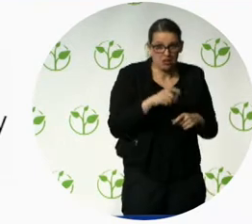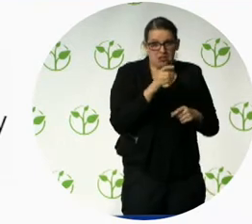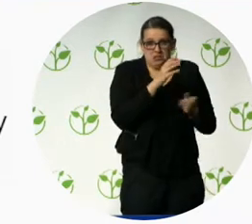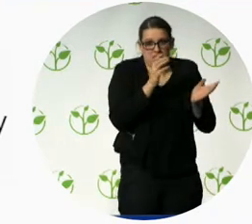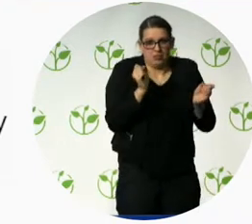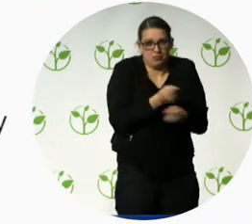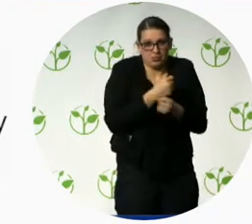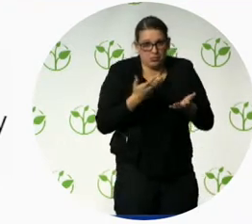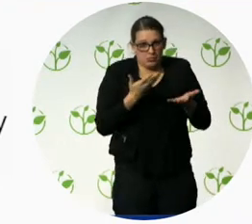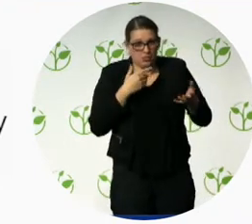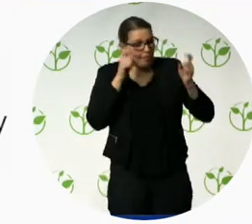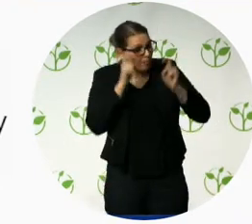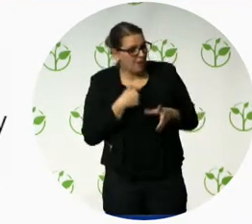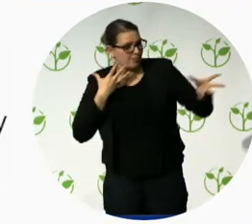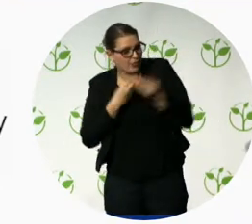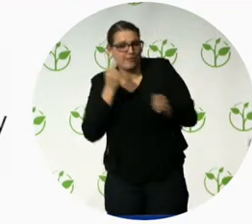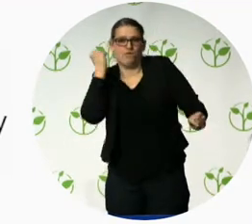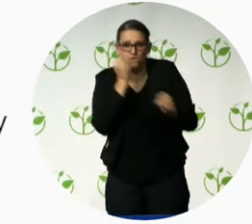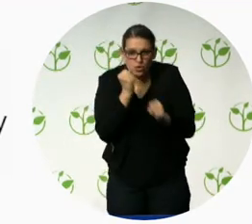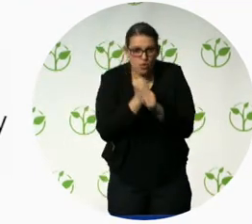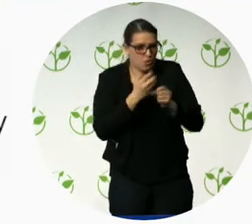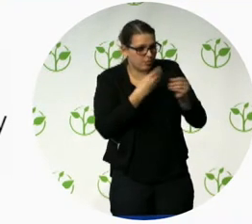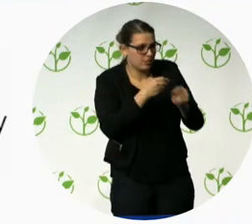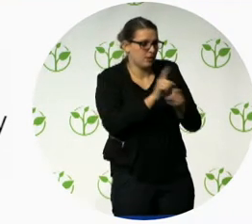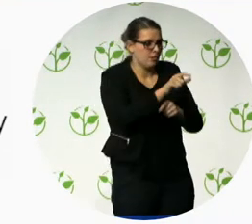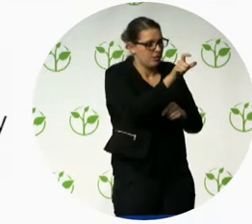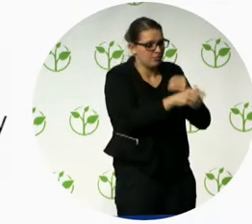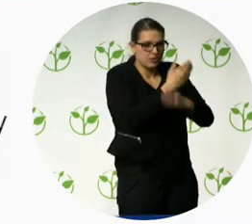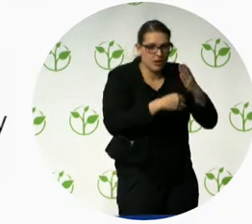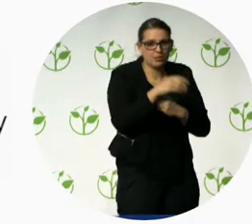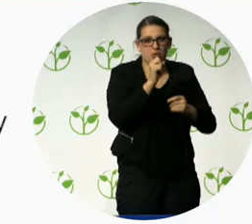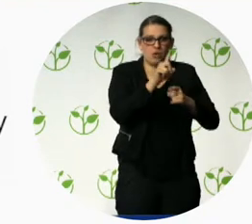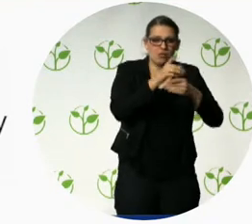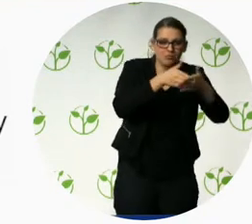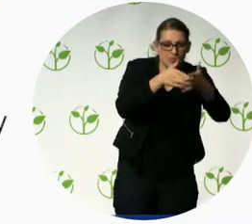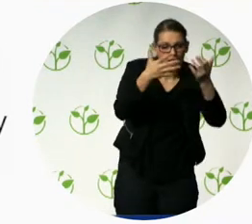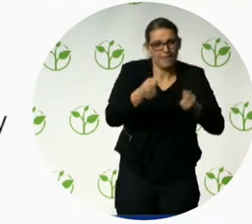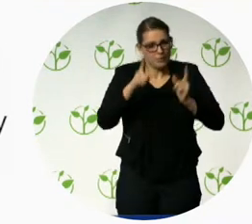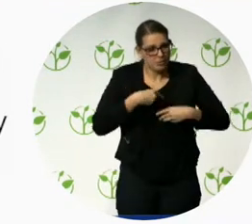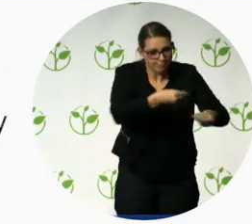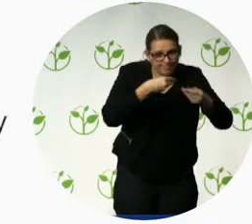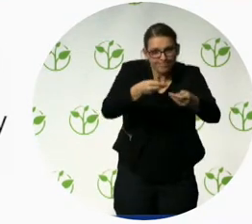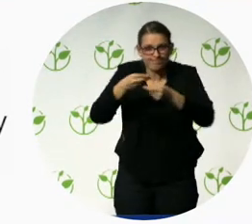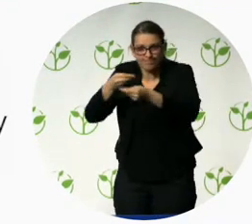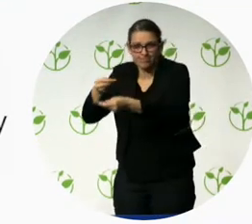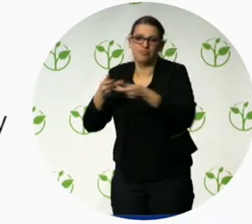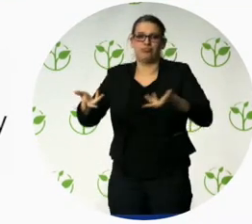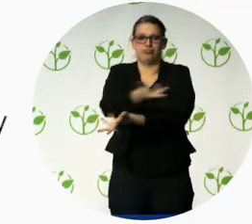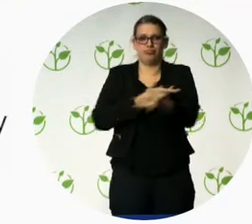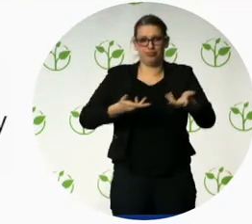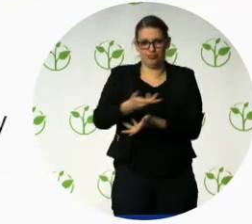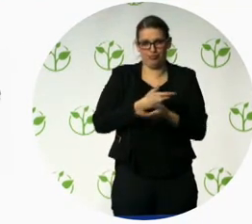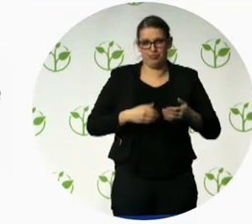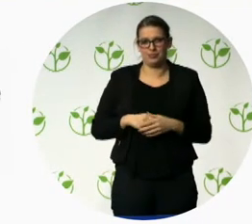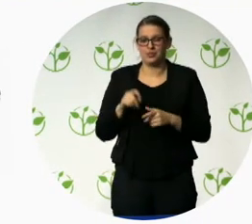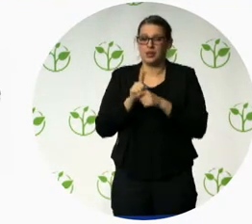So we've got to embed it in every business, every school, every university. But one of the most important things that I've learned in my 20-year career